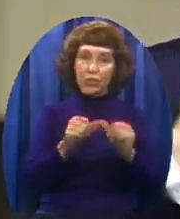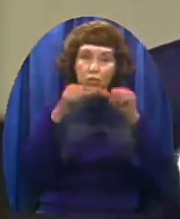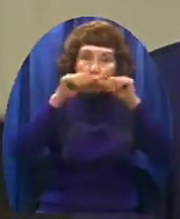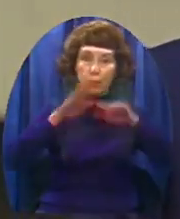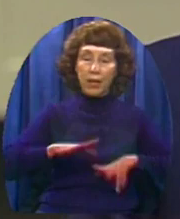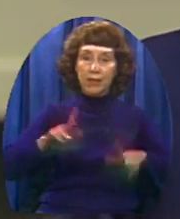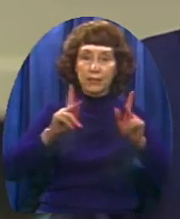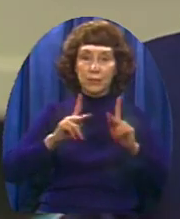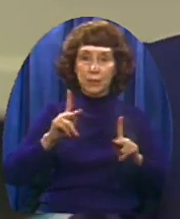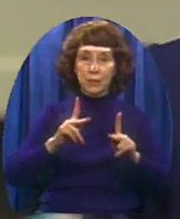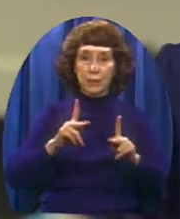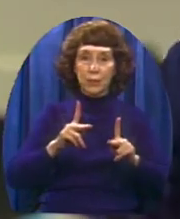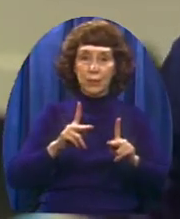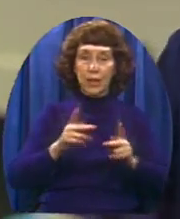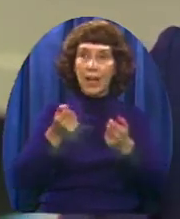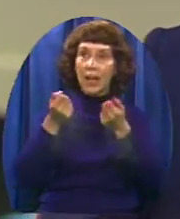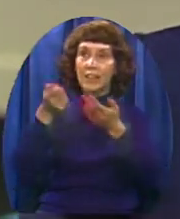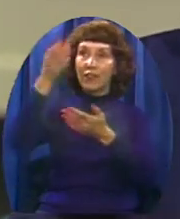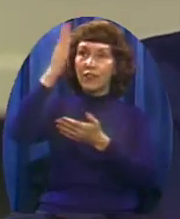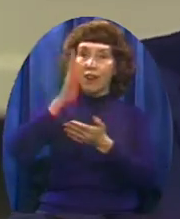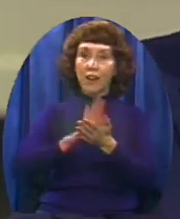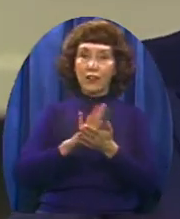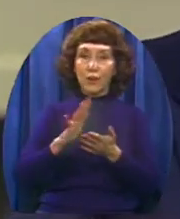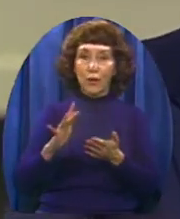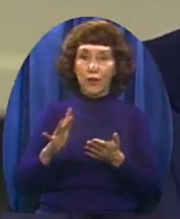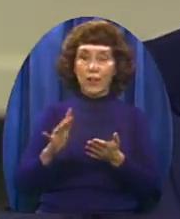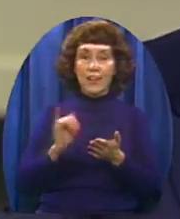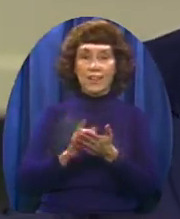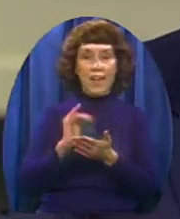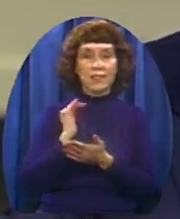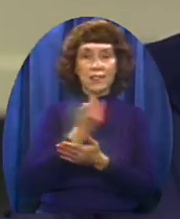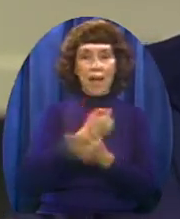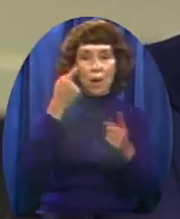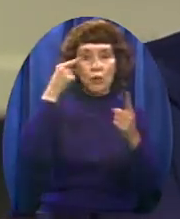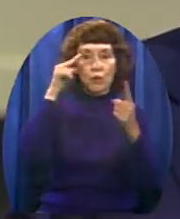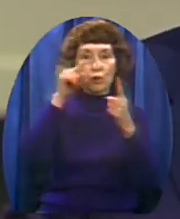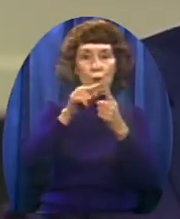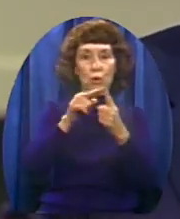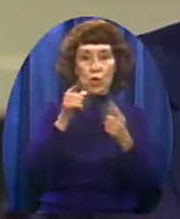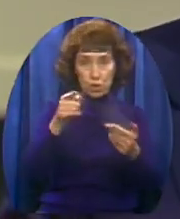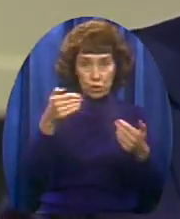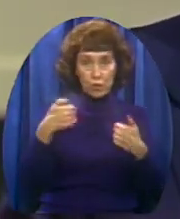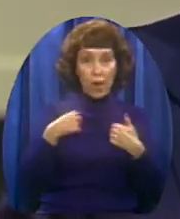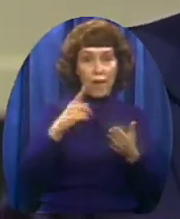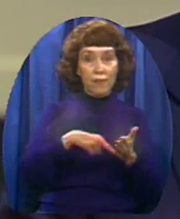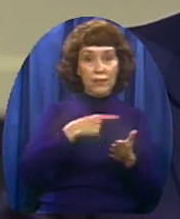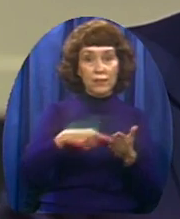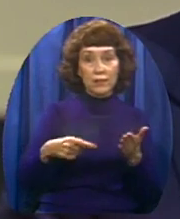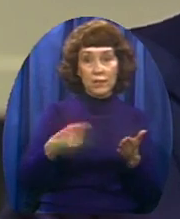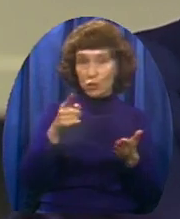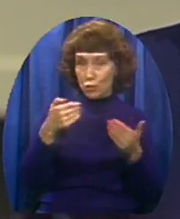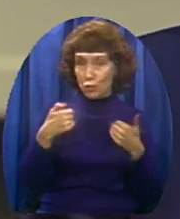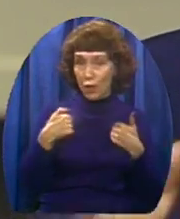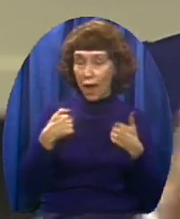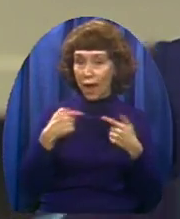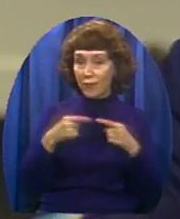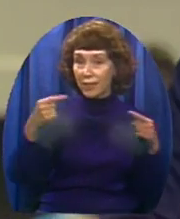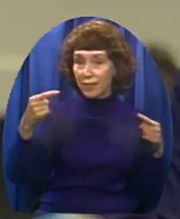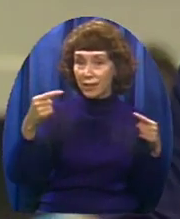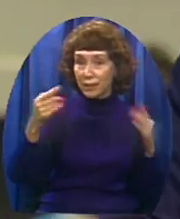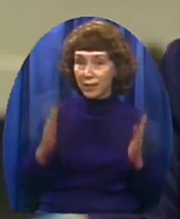For every man on this earth You have some critics Some enemies Of course we do You know the